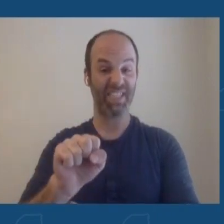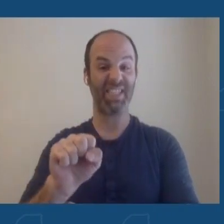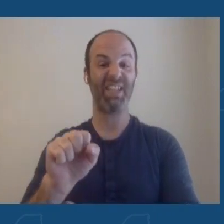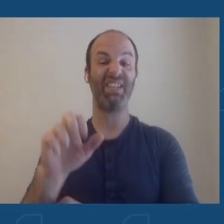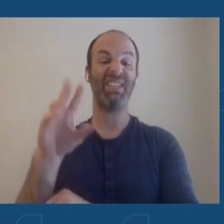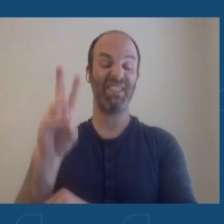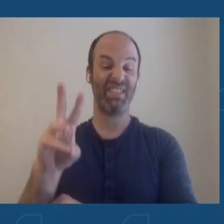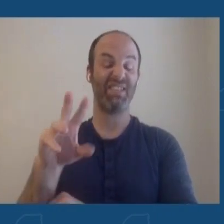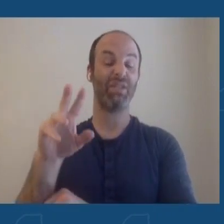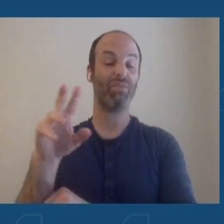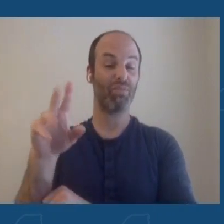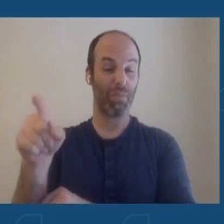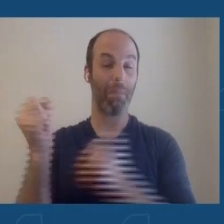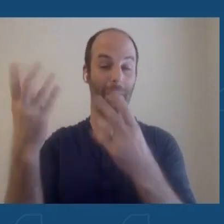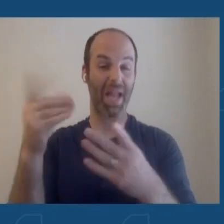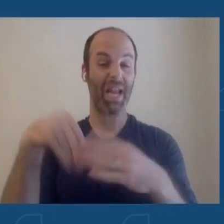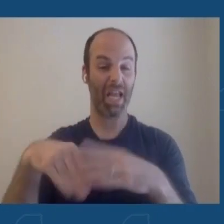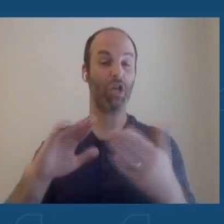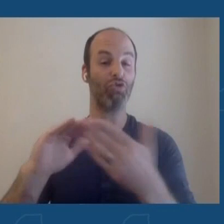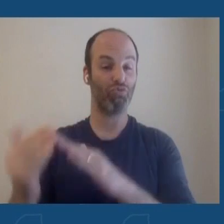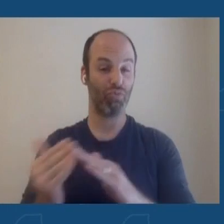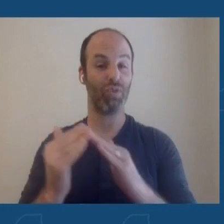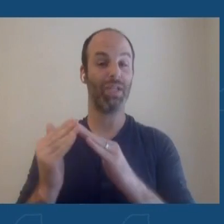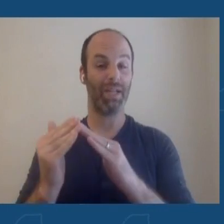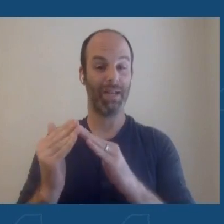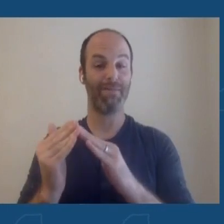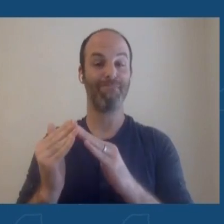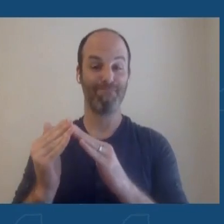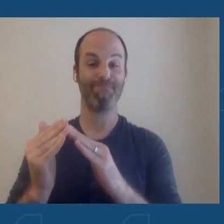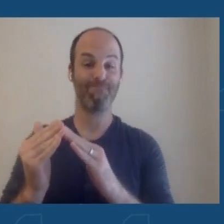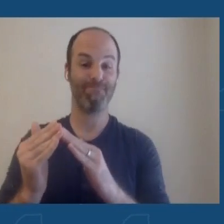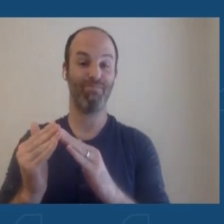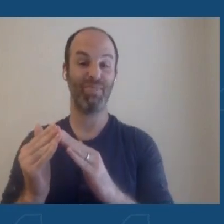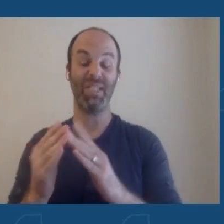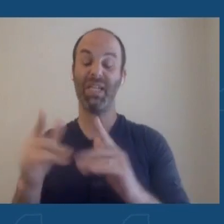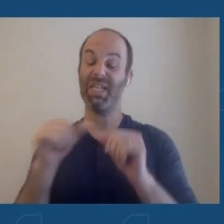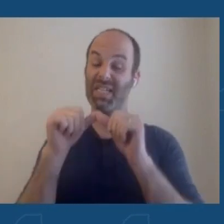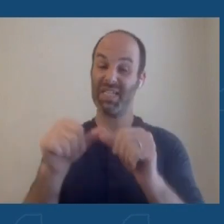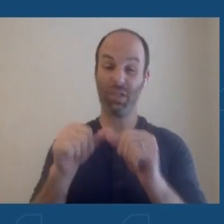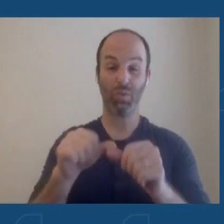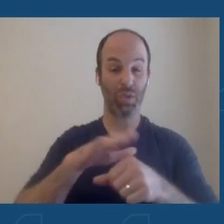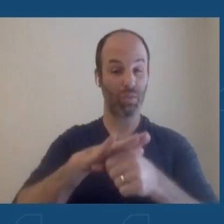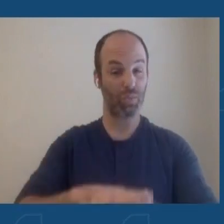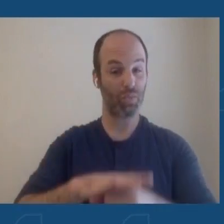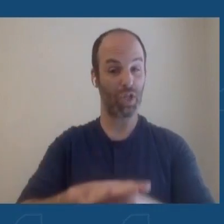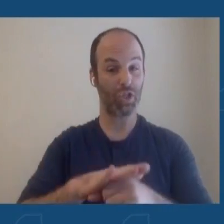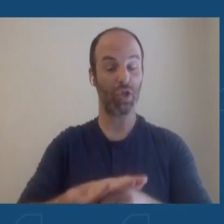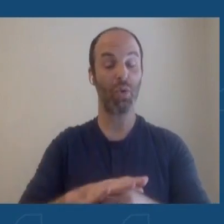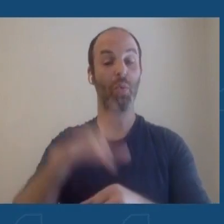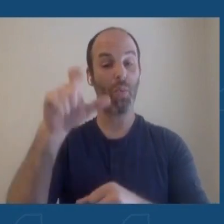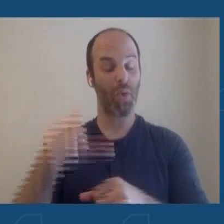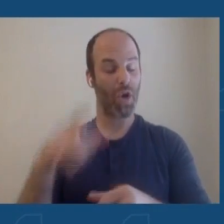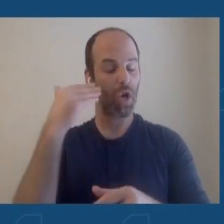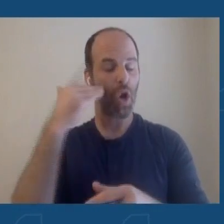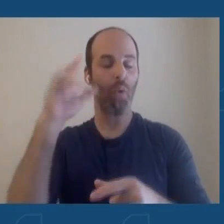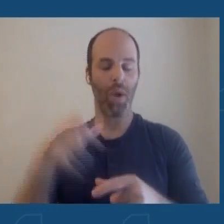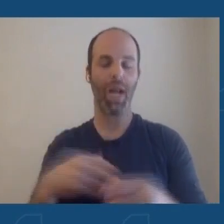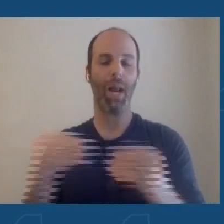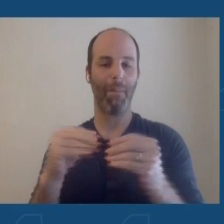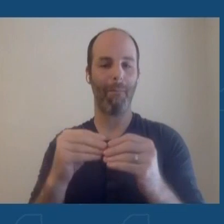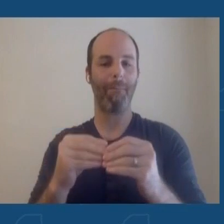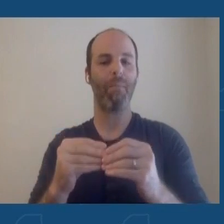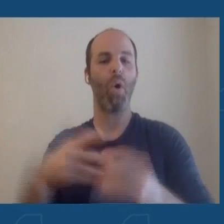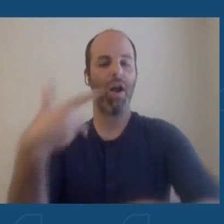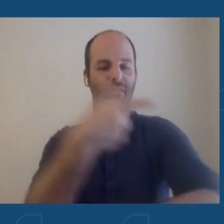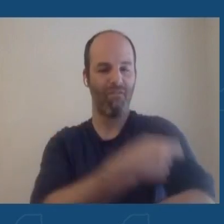And due to our continuous pressure, we know that we need to secure more doses of the vaccines, so we have over